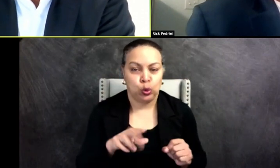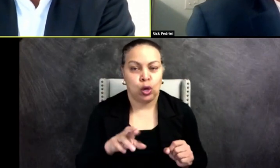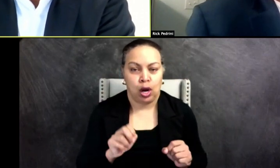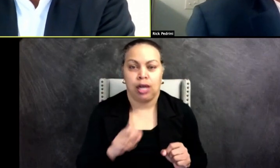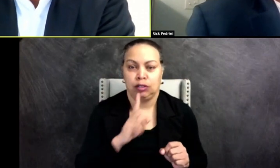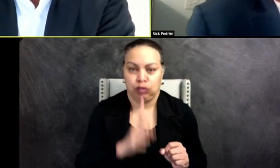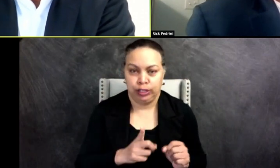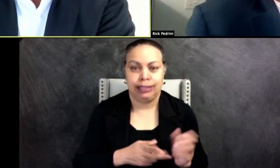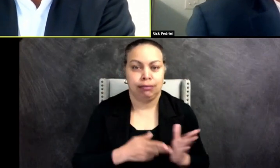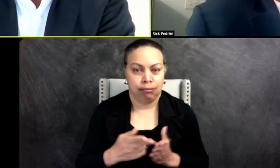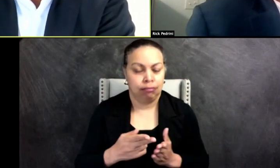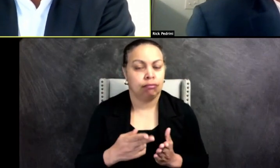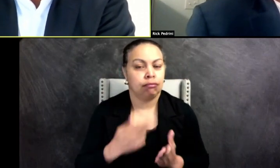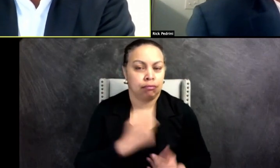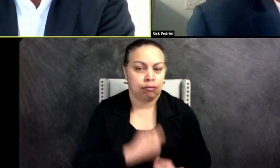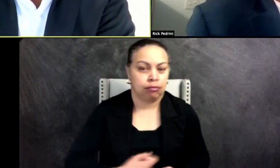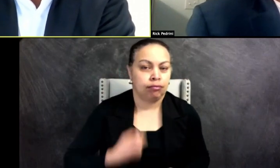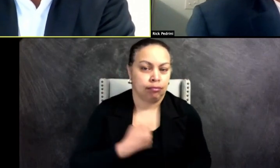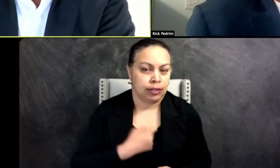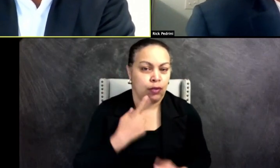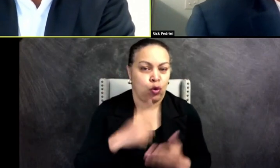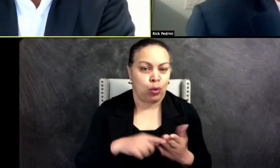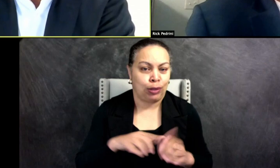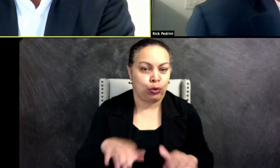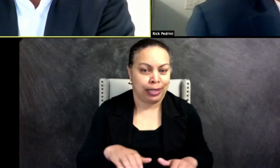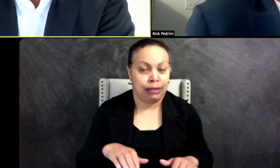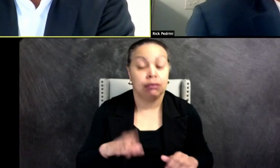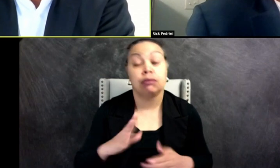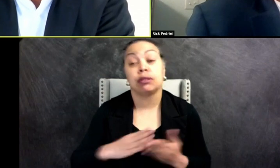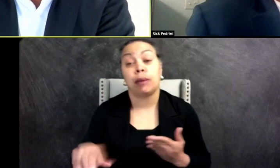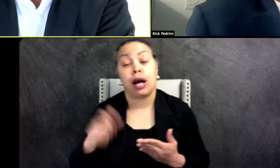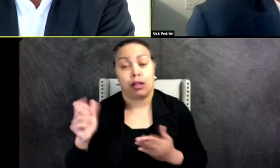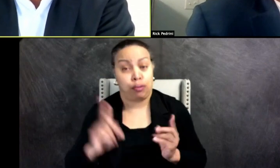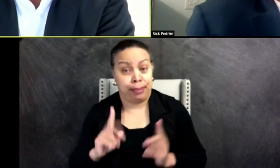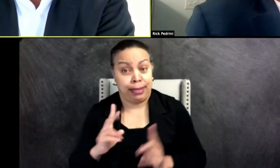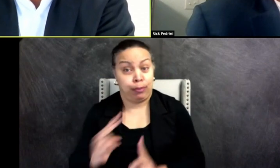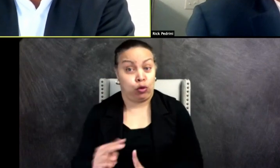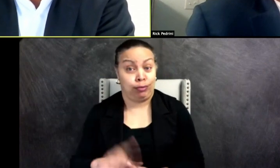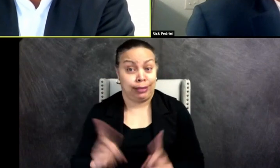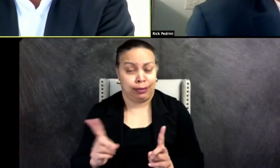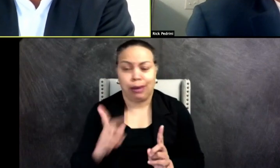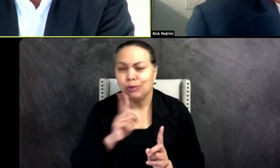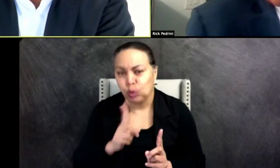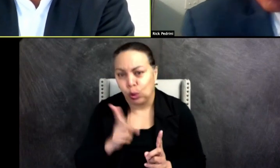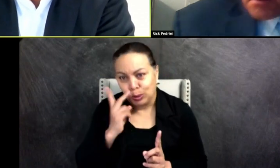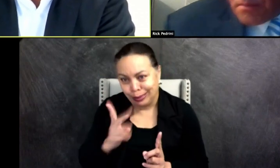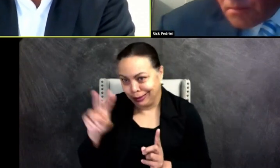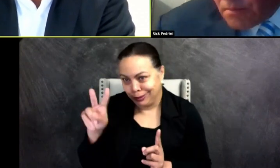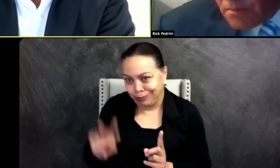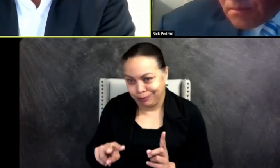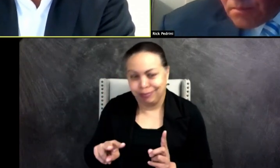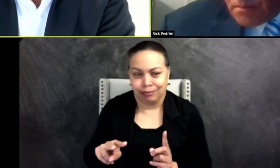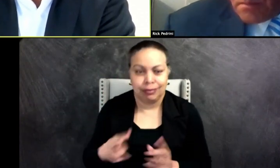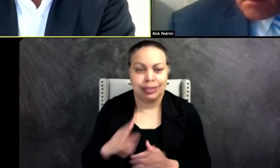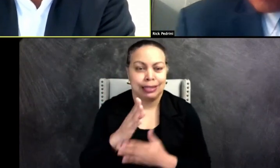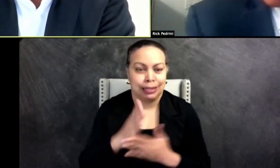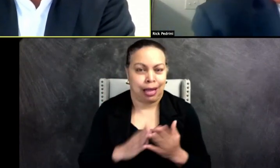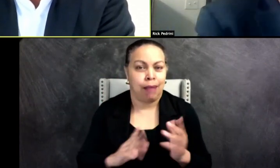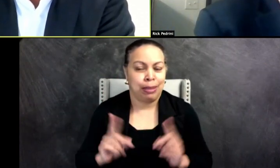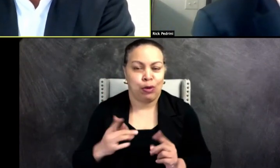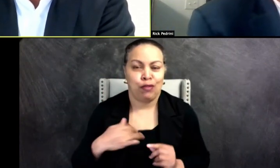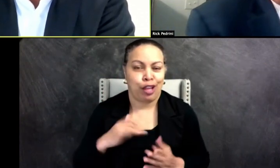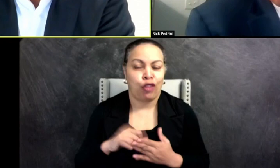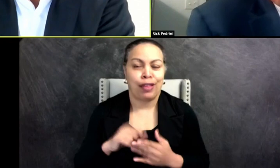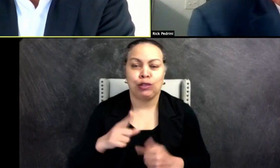truly, uh, remorseful for what you did. You have others in the chat and I'm sure you can see some of the conversation and feeling like, um, you were